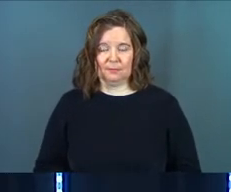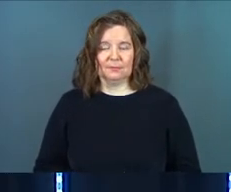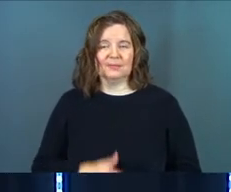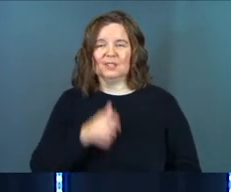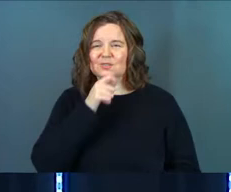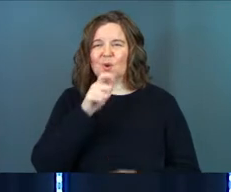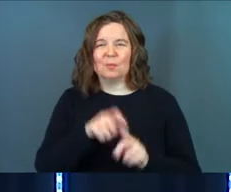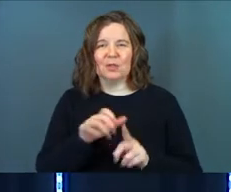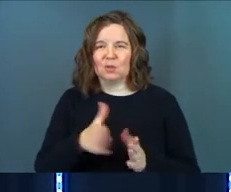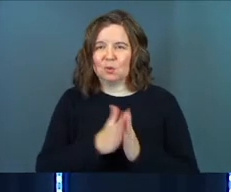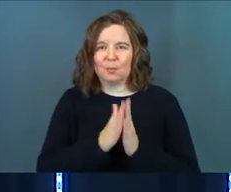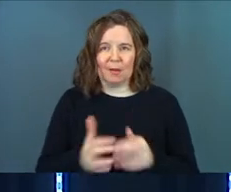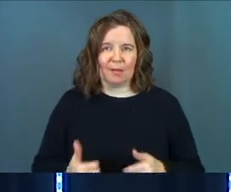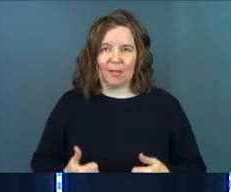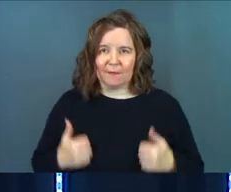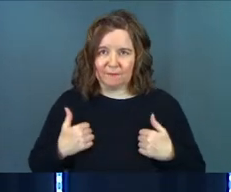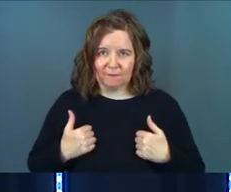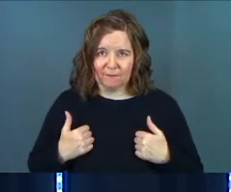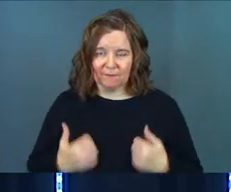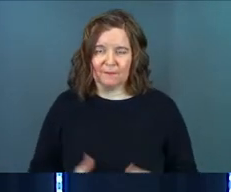Don't be picky in your prayer life.